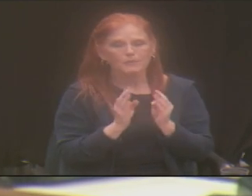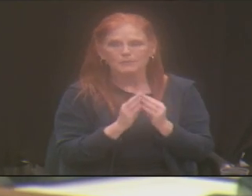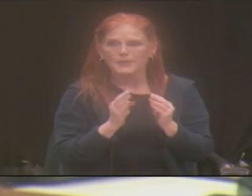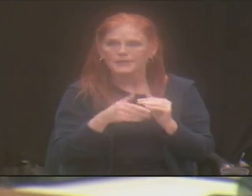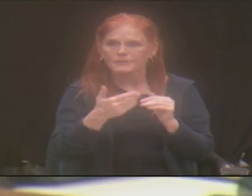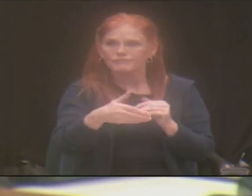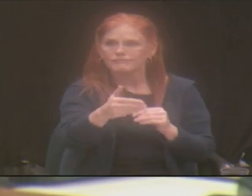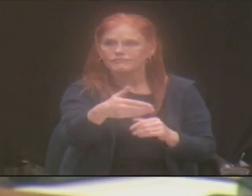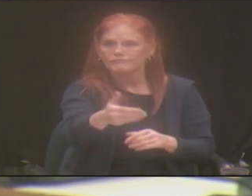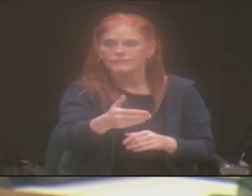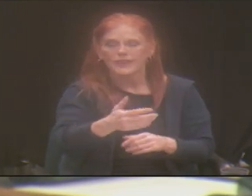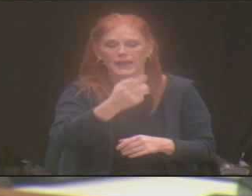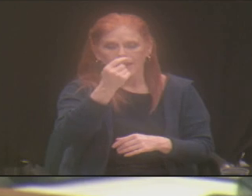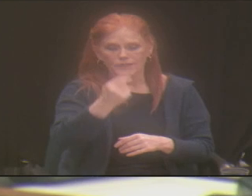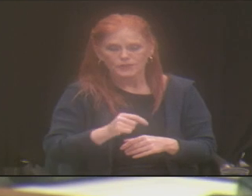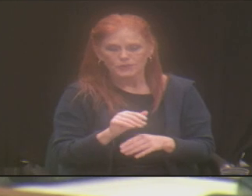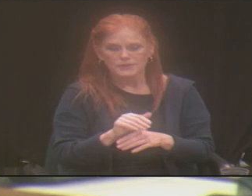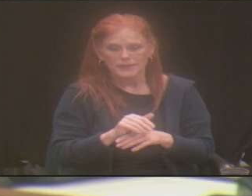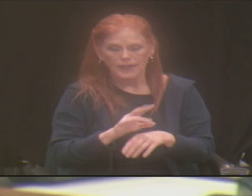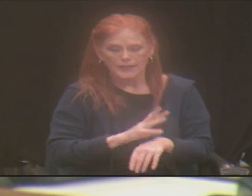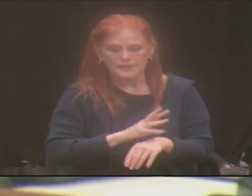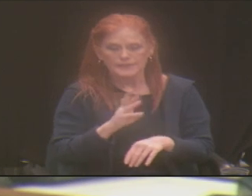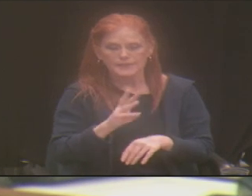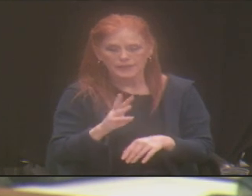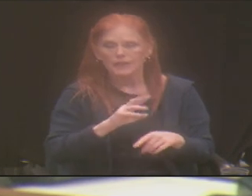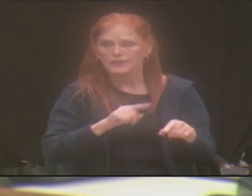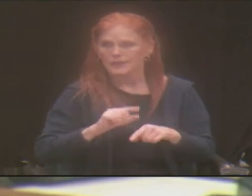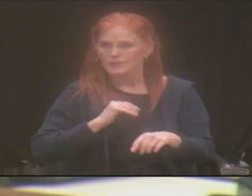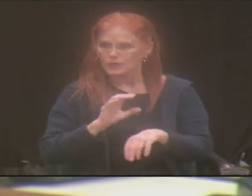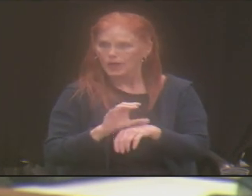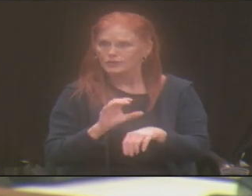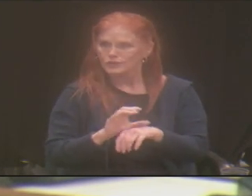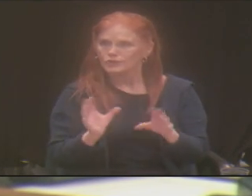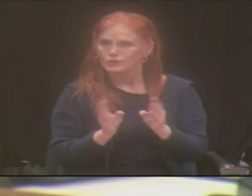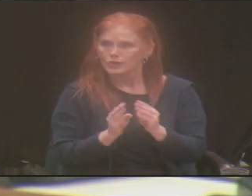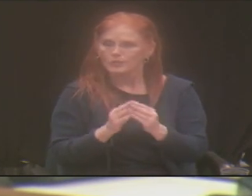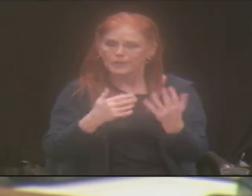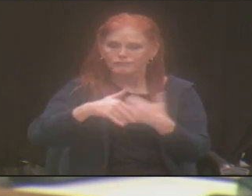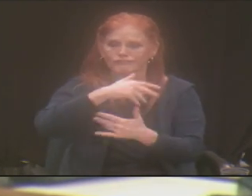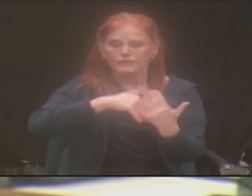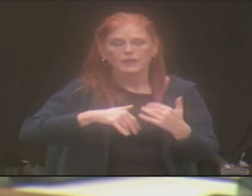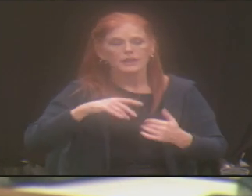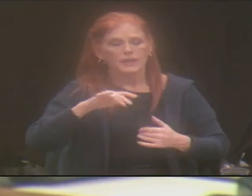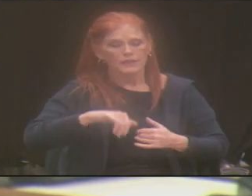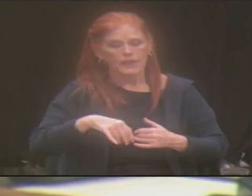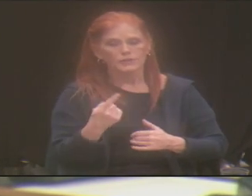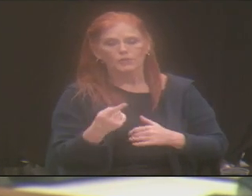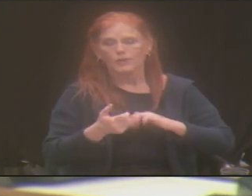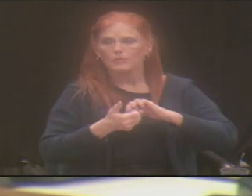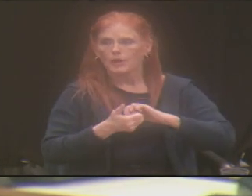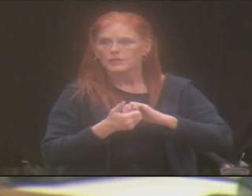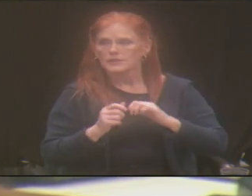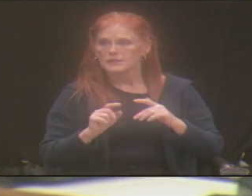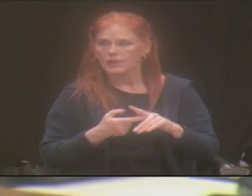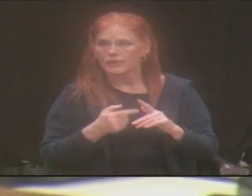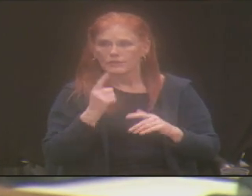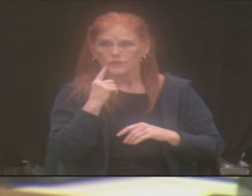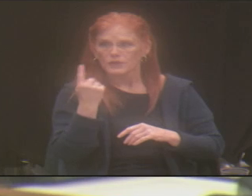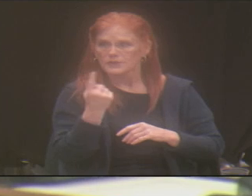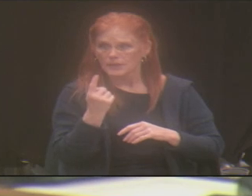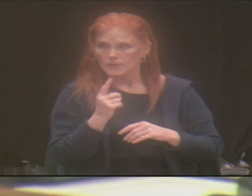our church every Tuesday night at 6 o'clock. And so that is one of the partnerships that started out for something